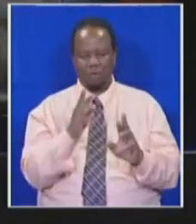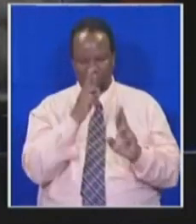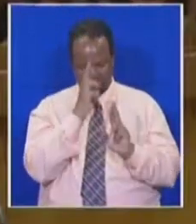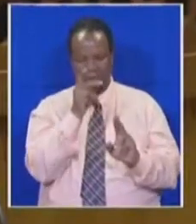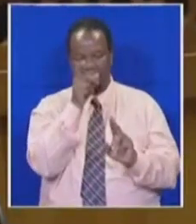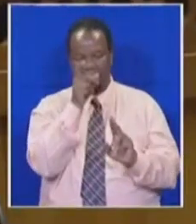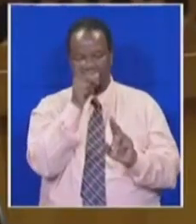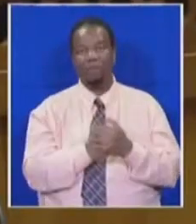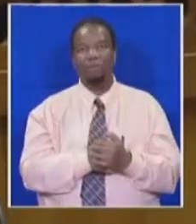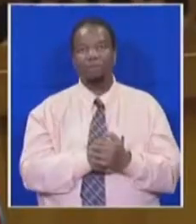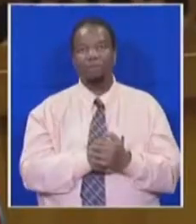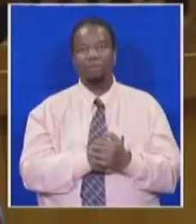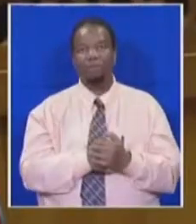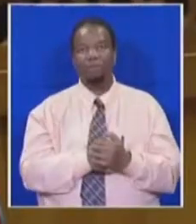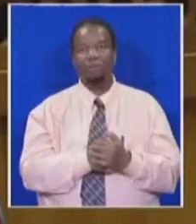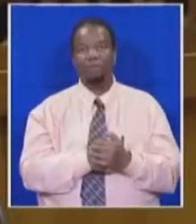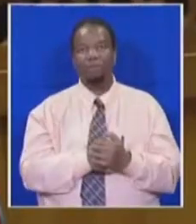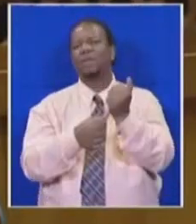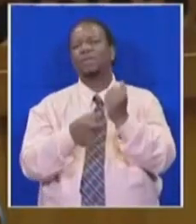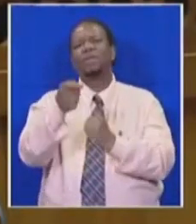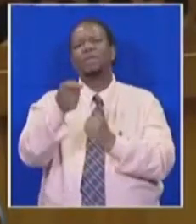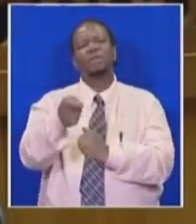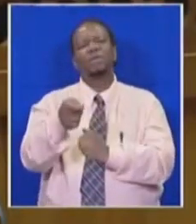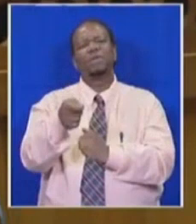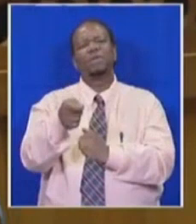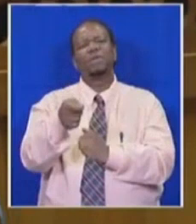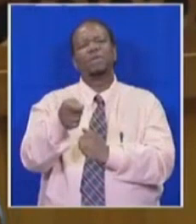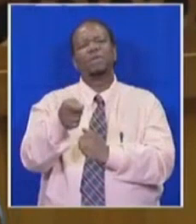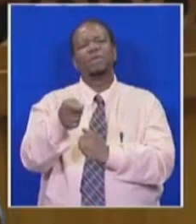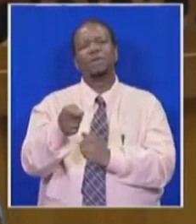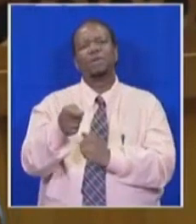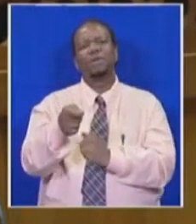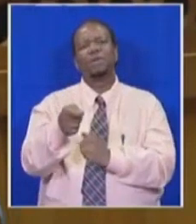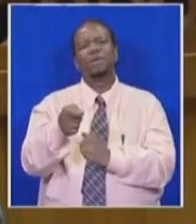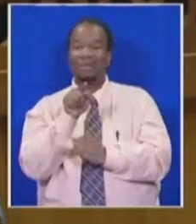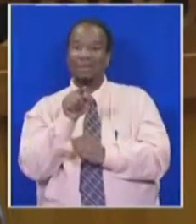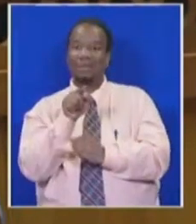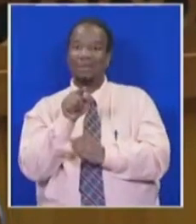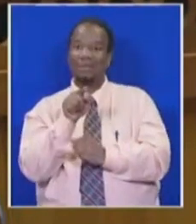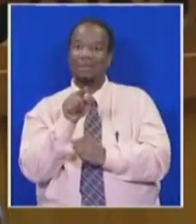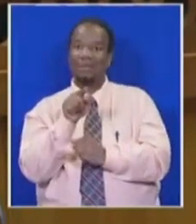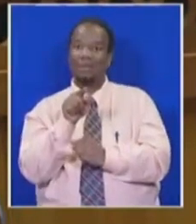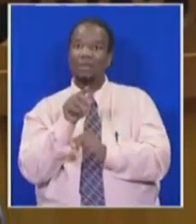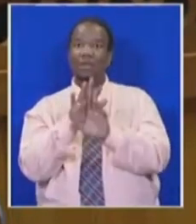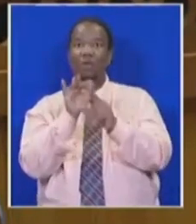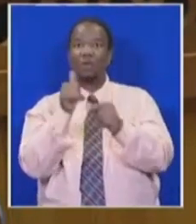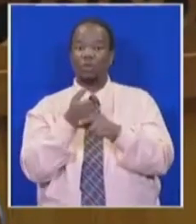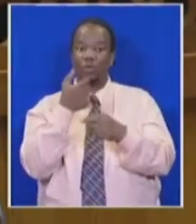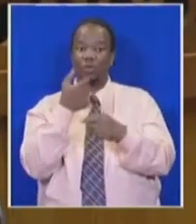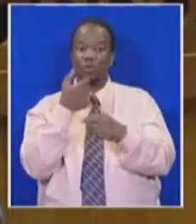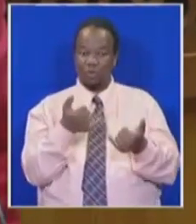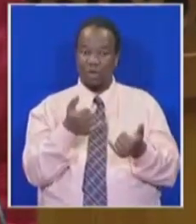So, so, so, Deputy Speaker, we are dealing here with part of what is being dealt with today in the North Houting High Court